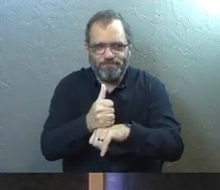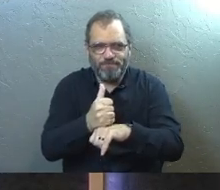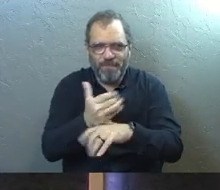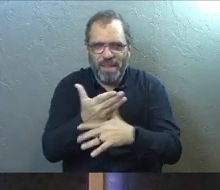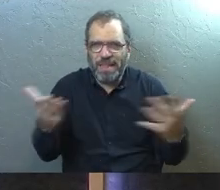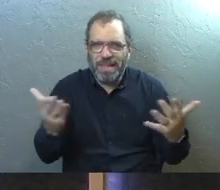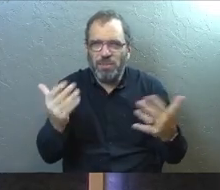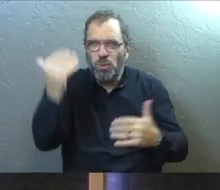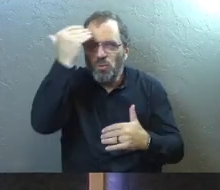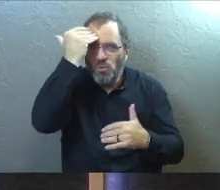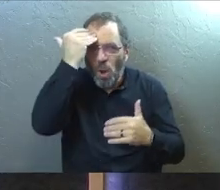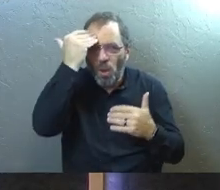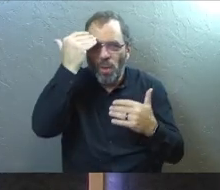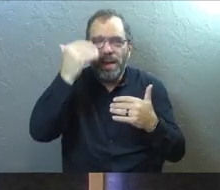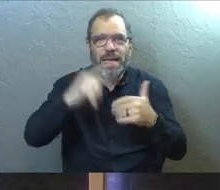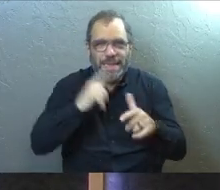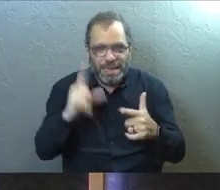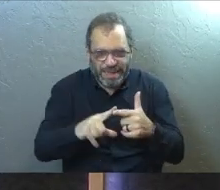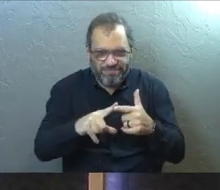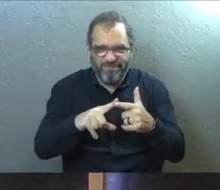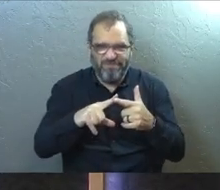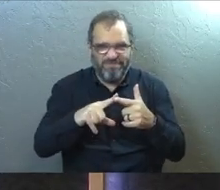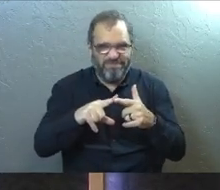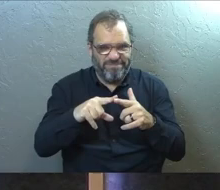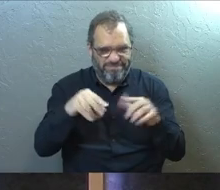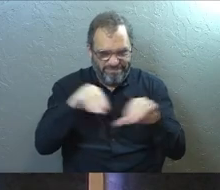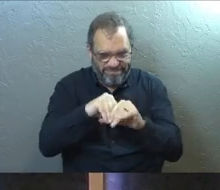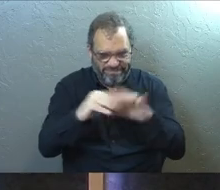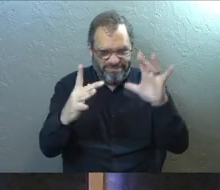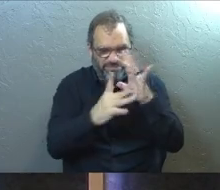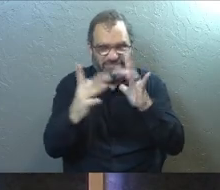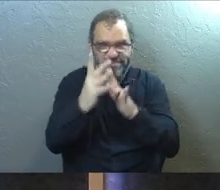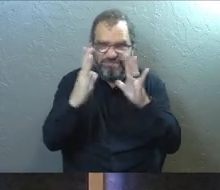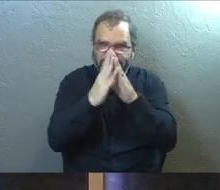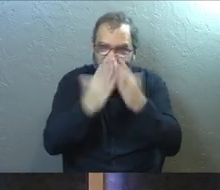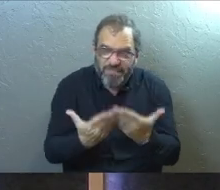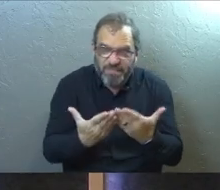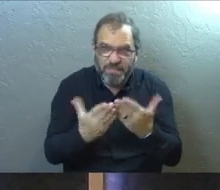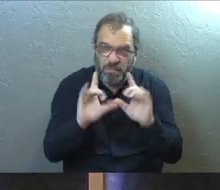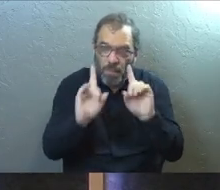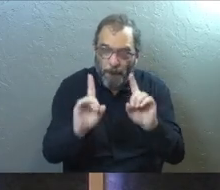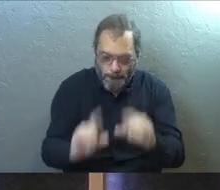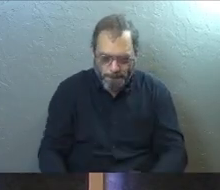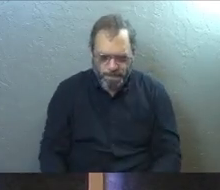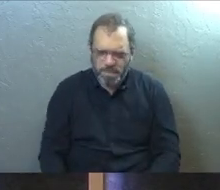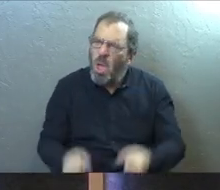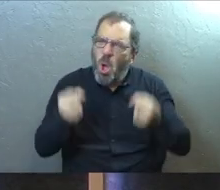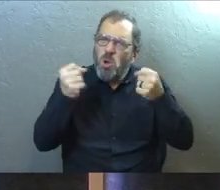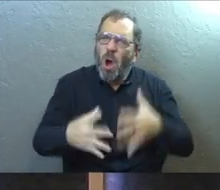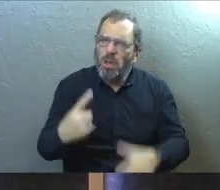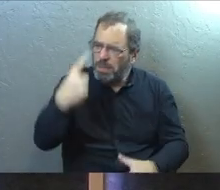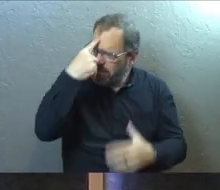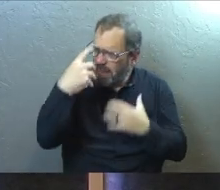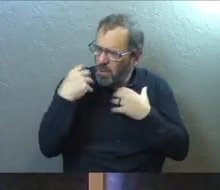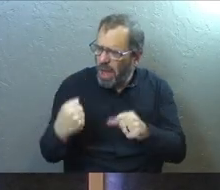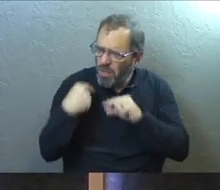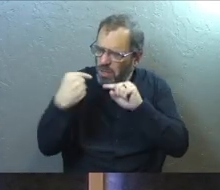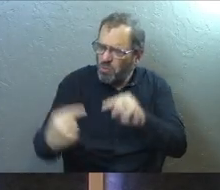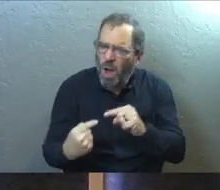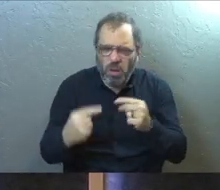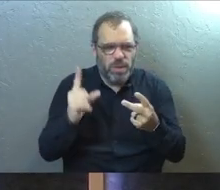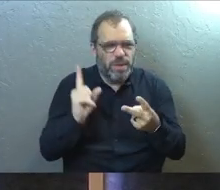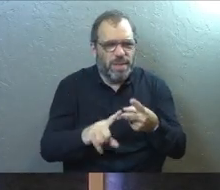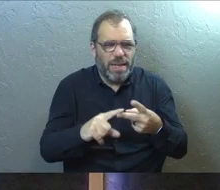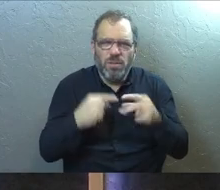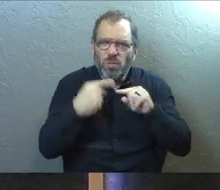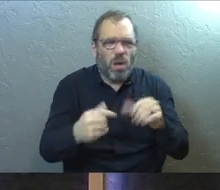a couple more things I need to give you. And then we're going to go deep into the word. Um, what causes mental health struggles and the